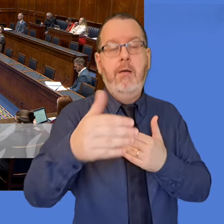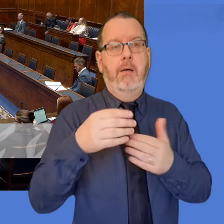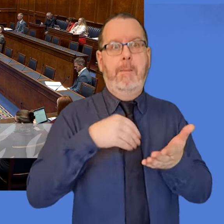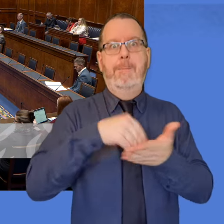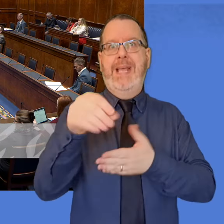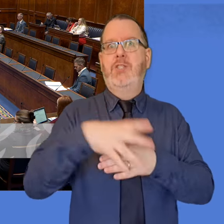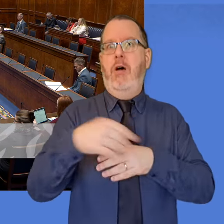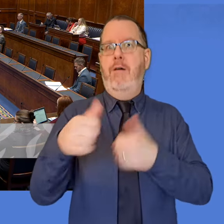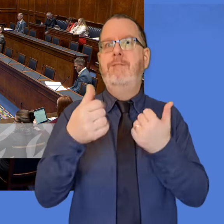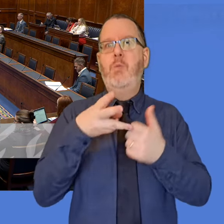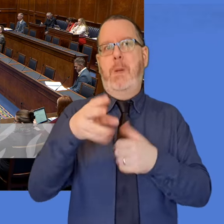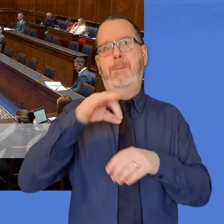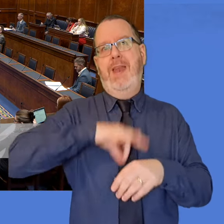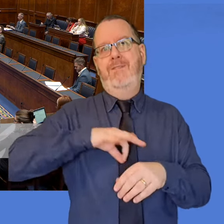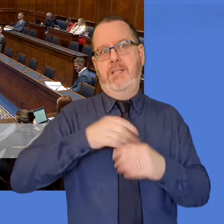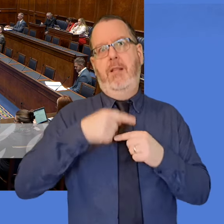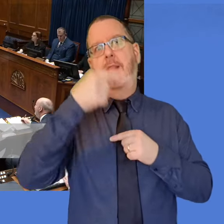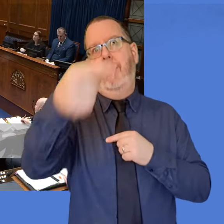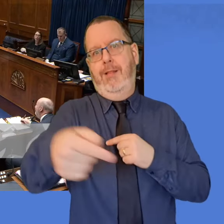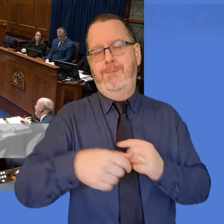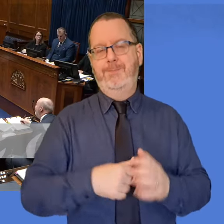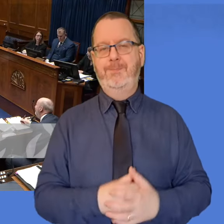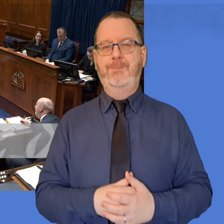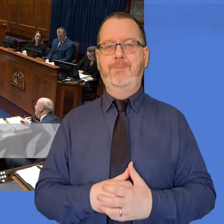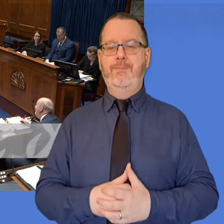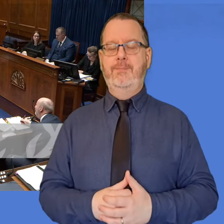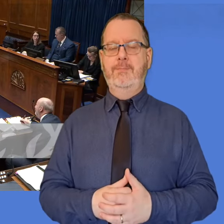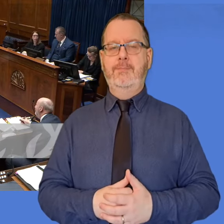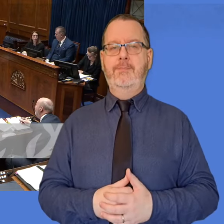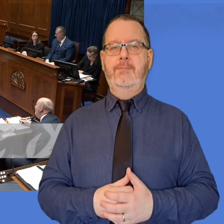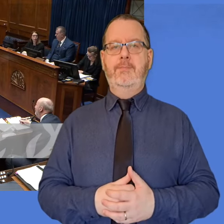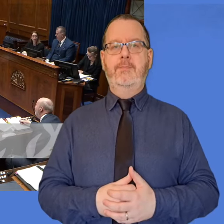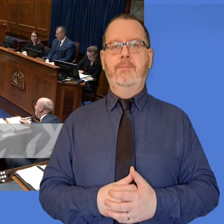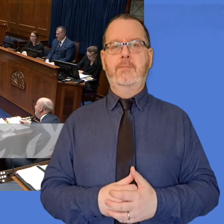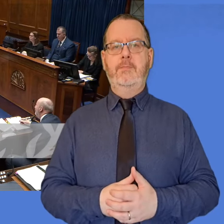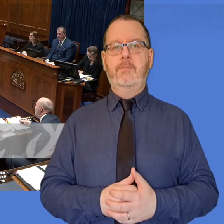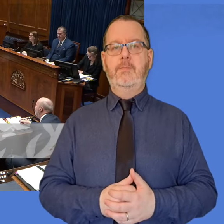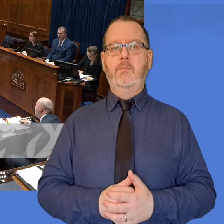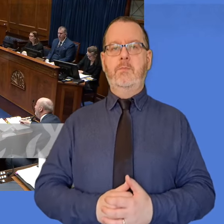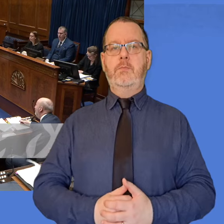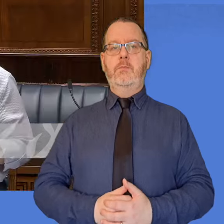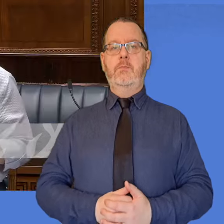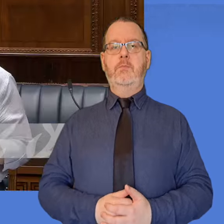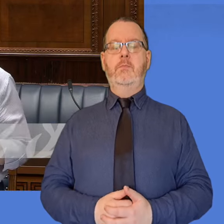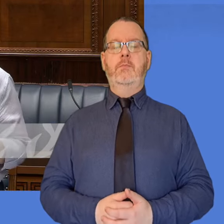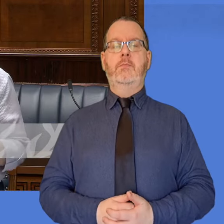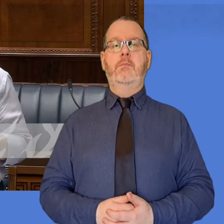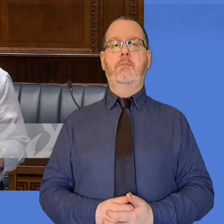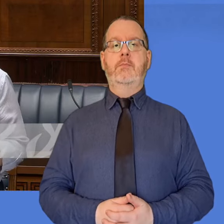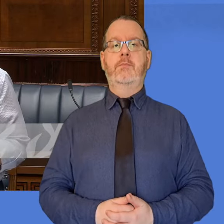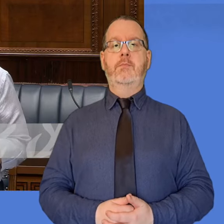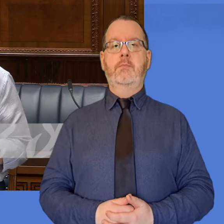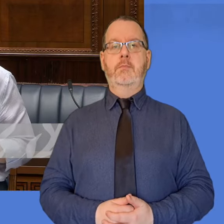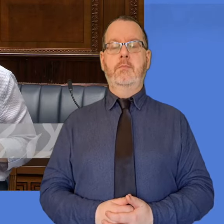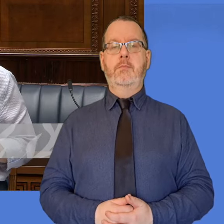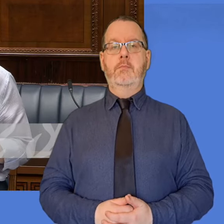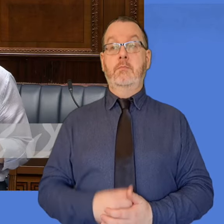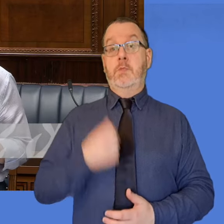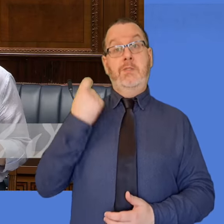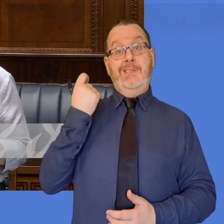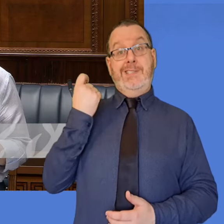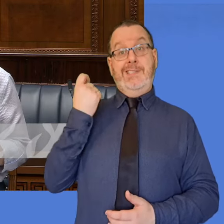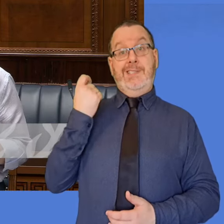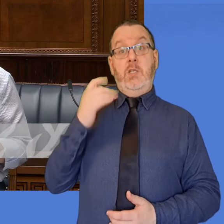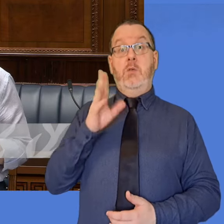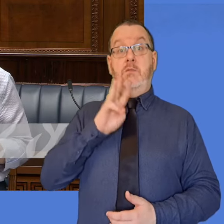I can call you. Minister, during the recent flooding incidents in South Down, a number of our sporting facilities